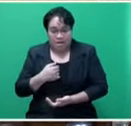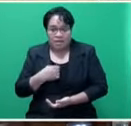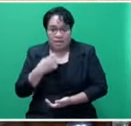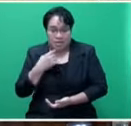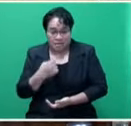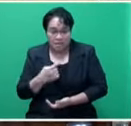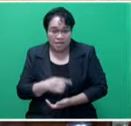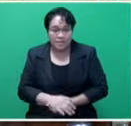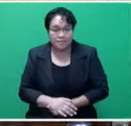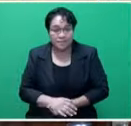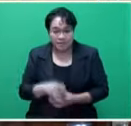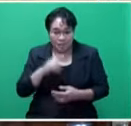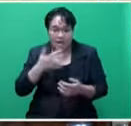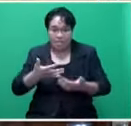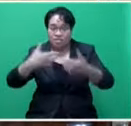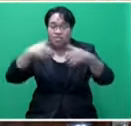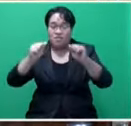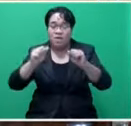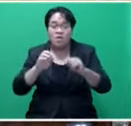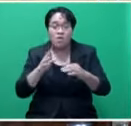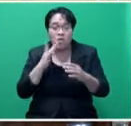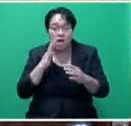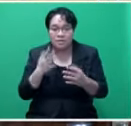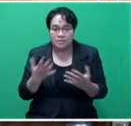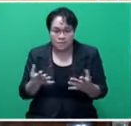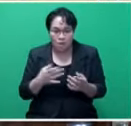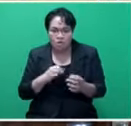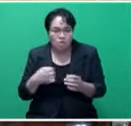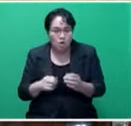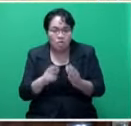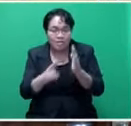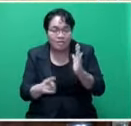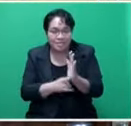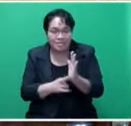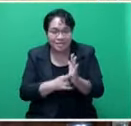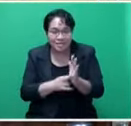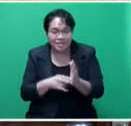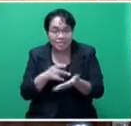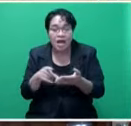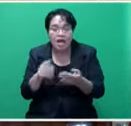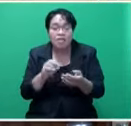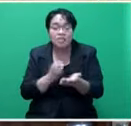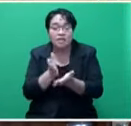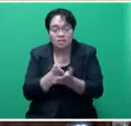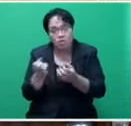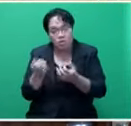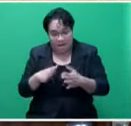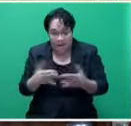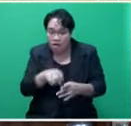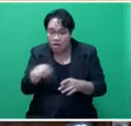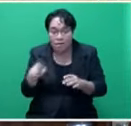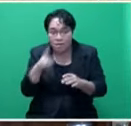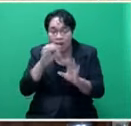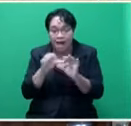a momentous achievement that we've had, without any regulatory imposition, the service providers have actually agreed now to